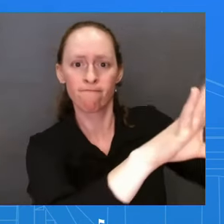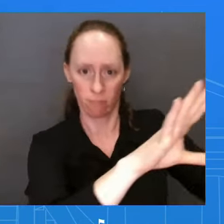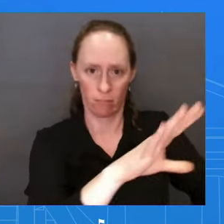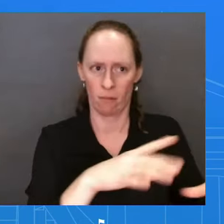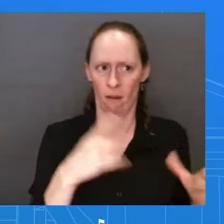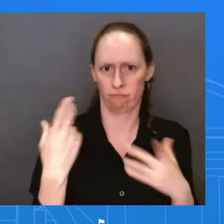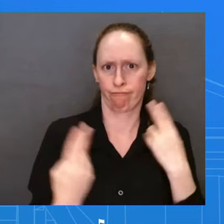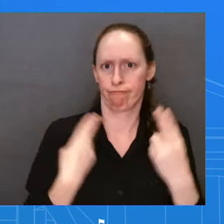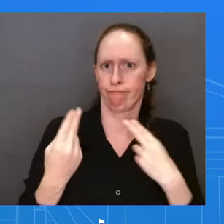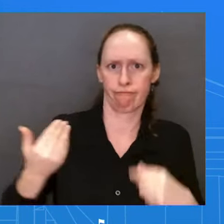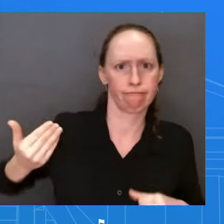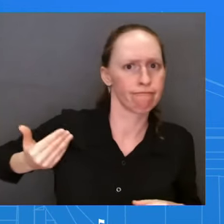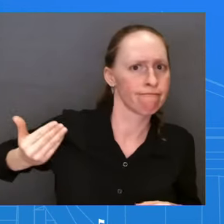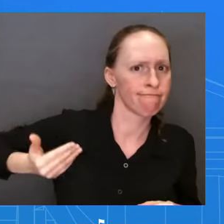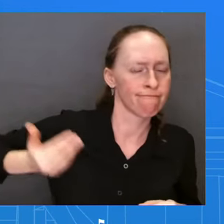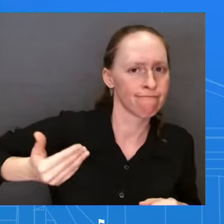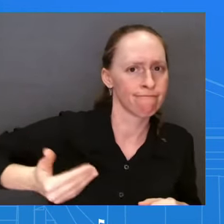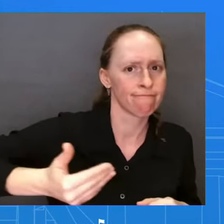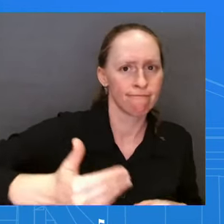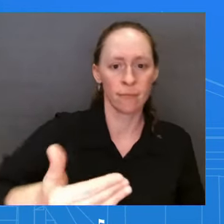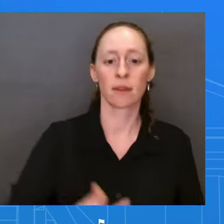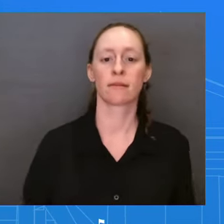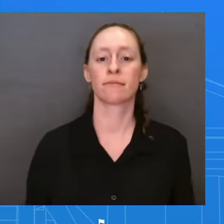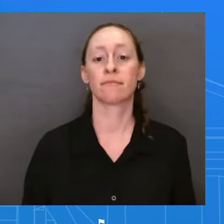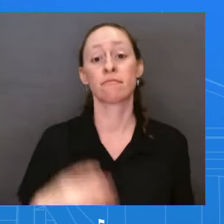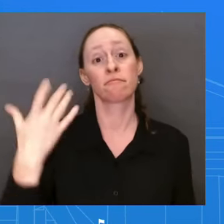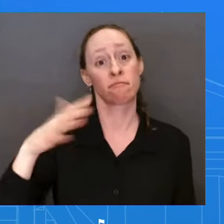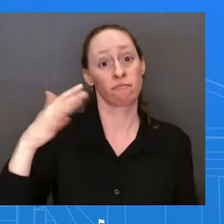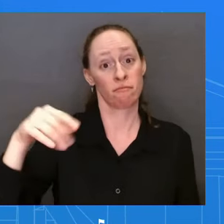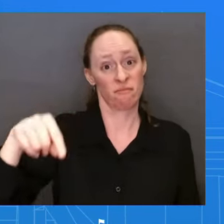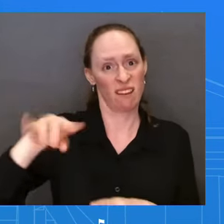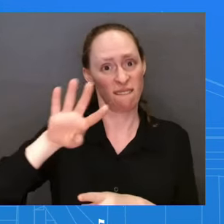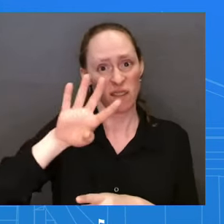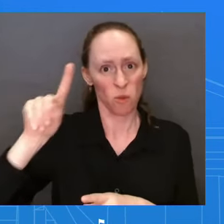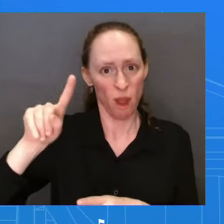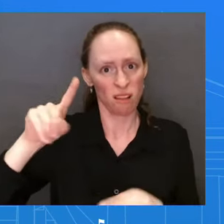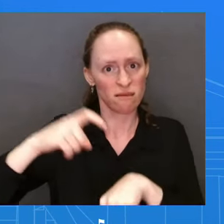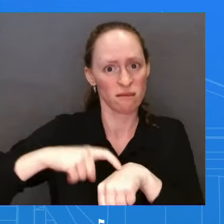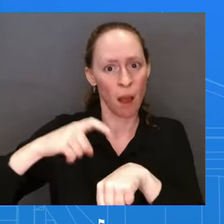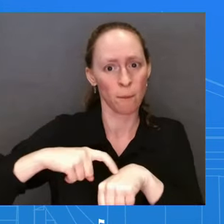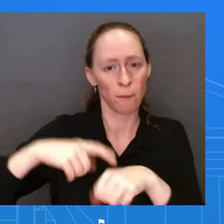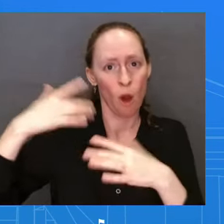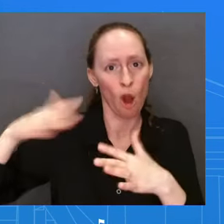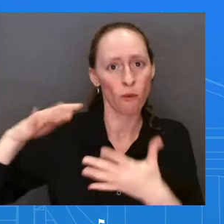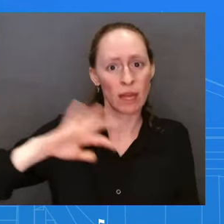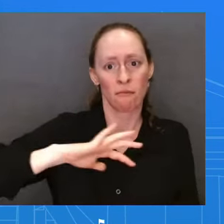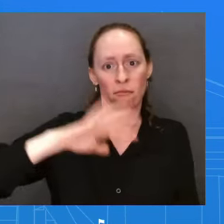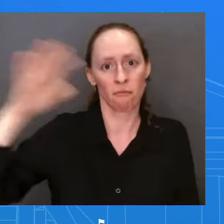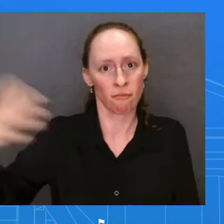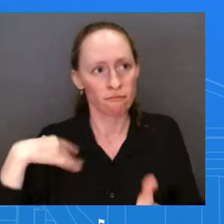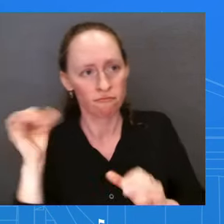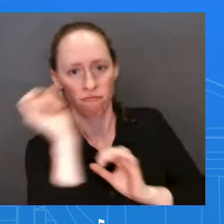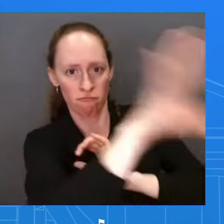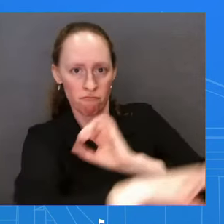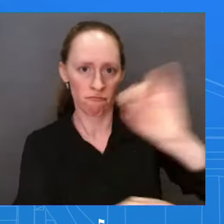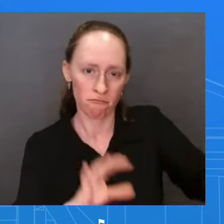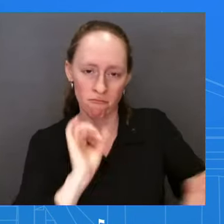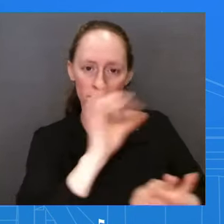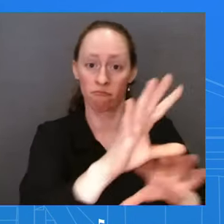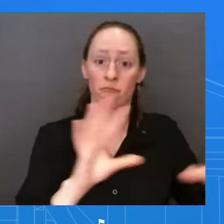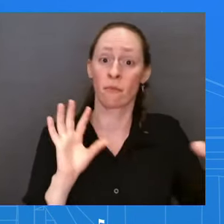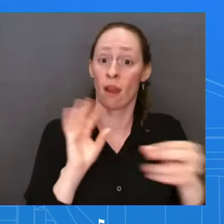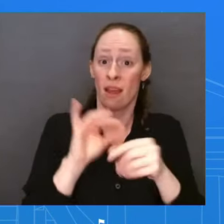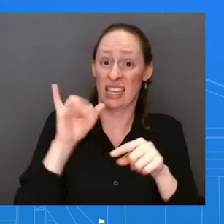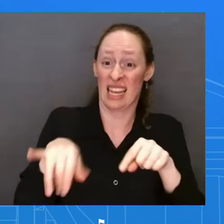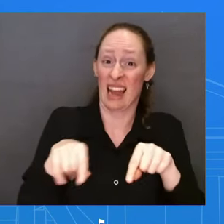equipment from the DOD inventories using presidential drawdown authorities for Ukraine that Congress approved last year with strong bipartisan support. And